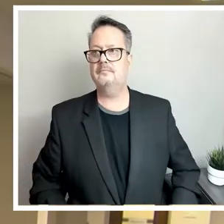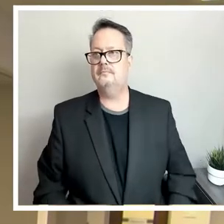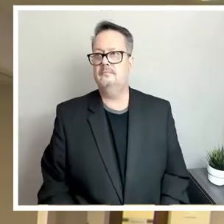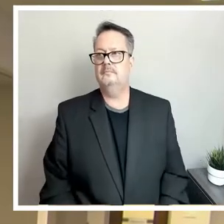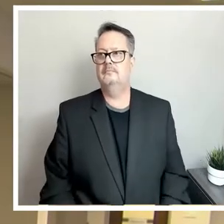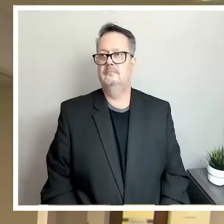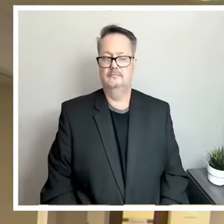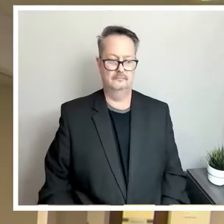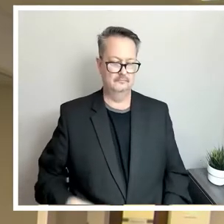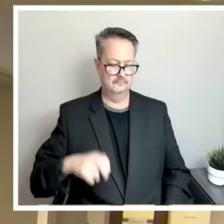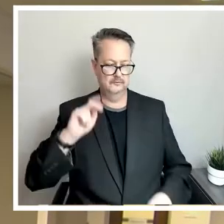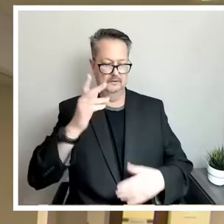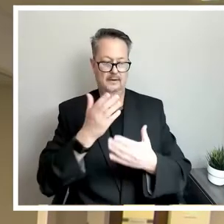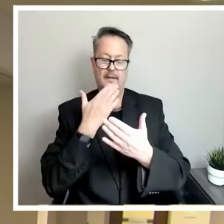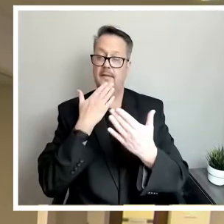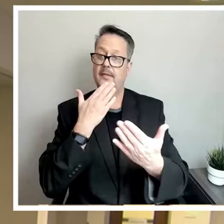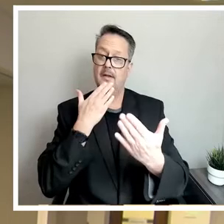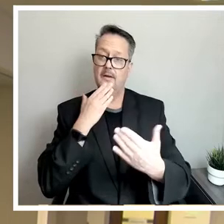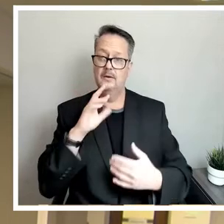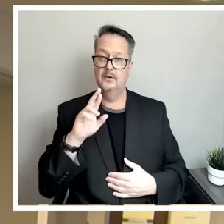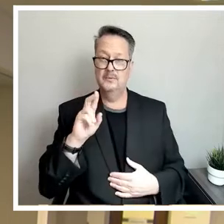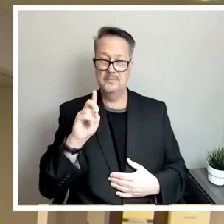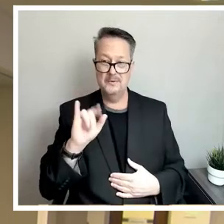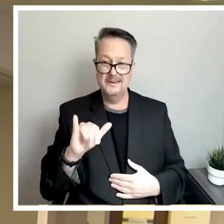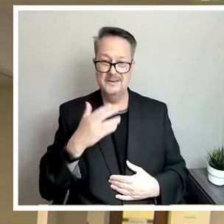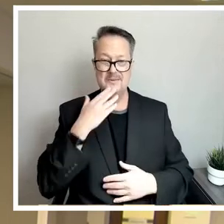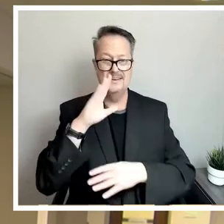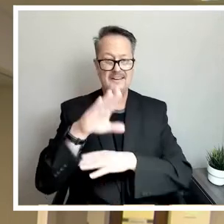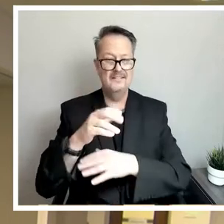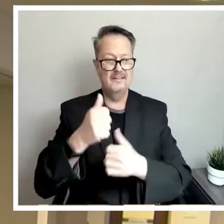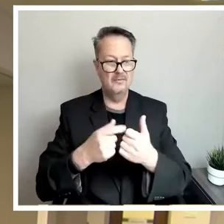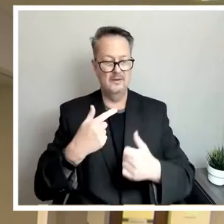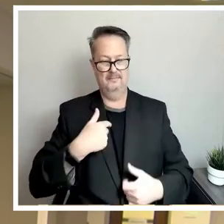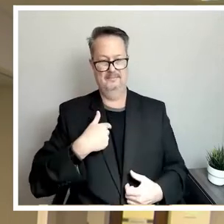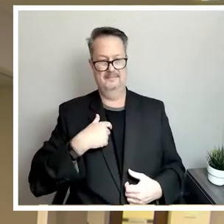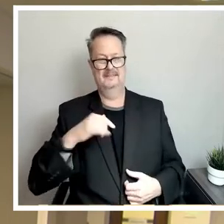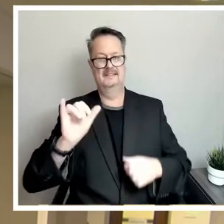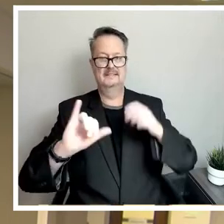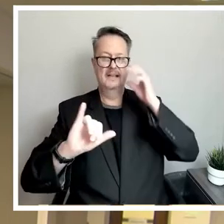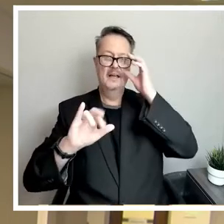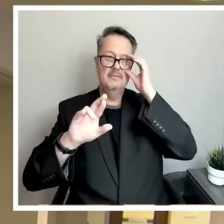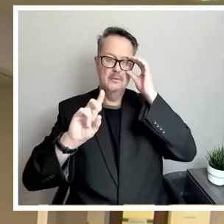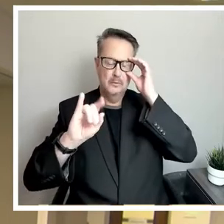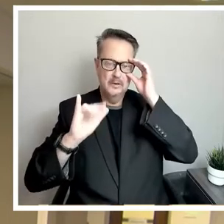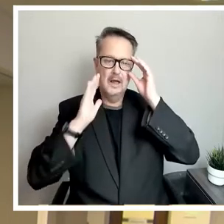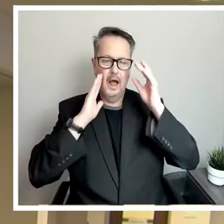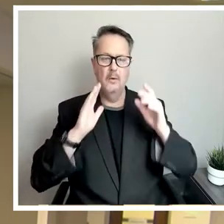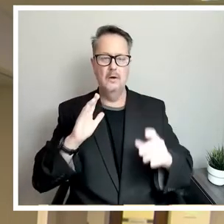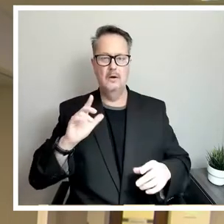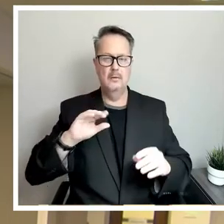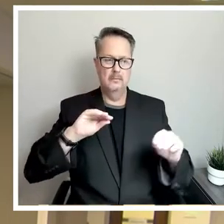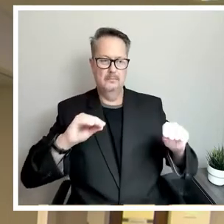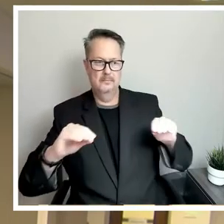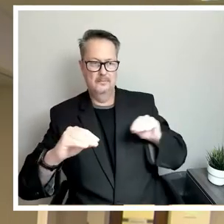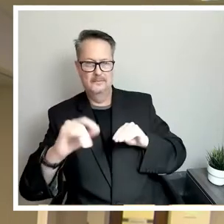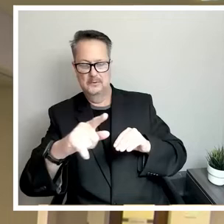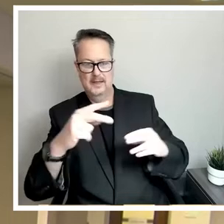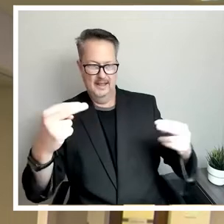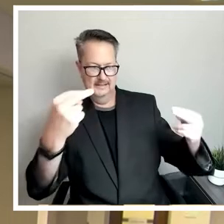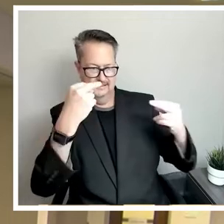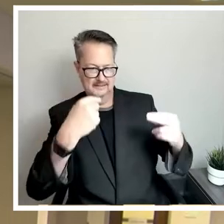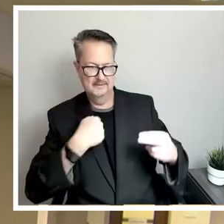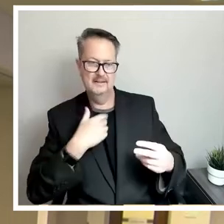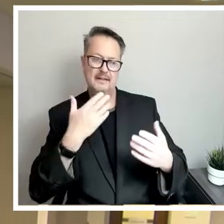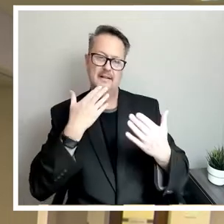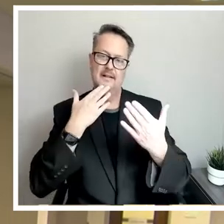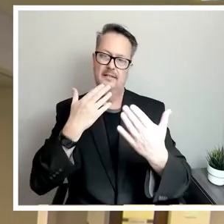All right. Thank you, Rudy. Good evening, everybody. I, like Rudy, will rotate so that you can see me a little bit. And thank you, Chair